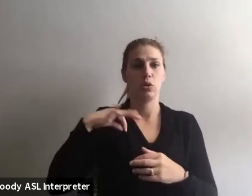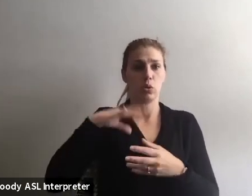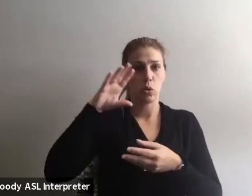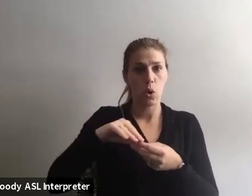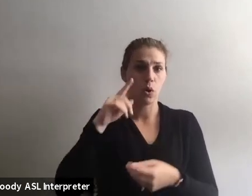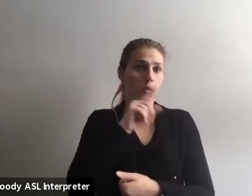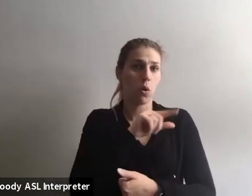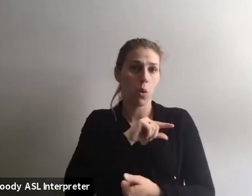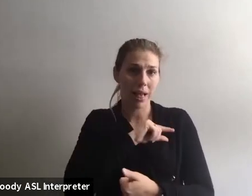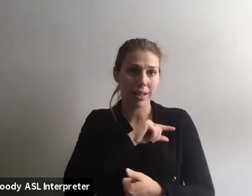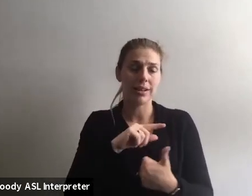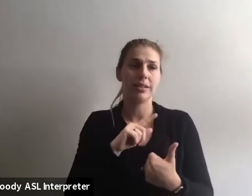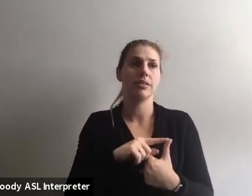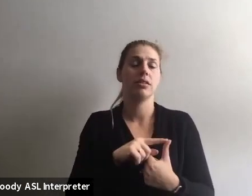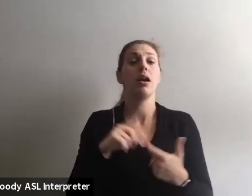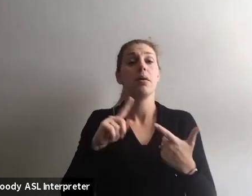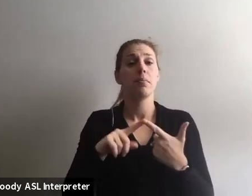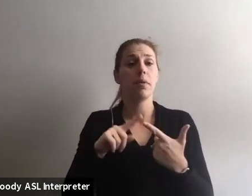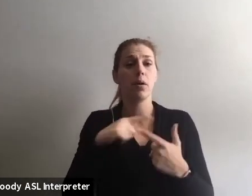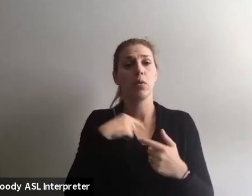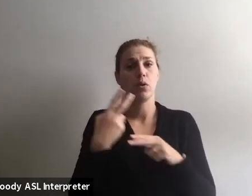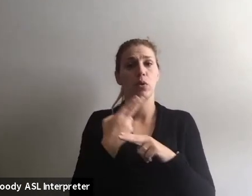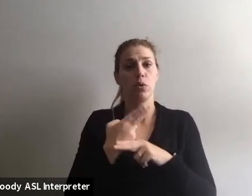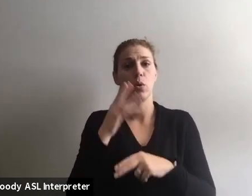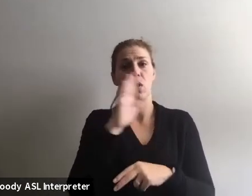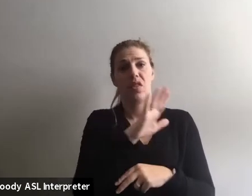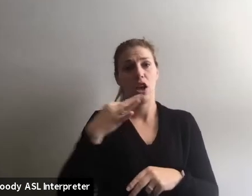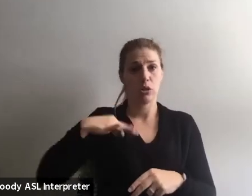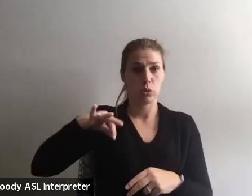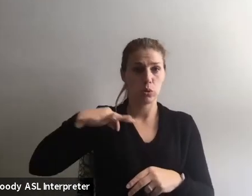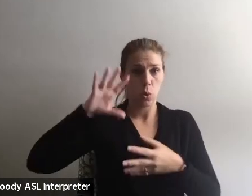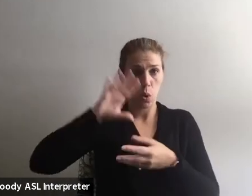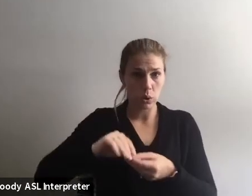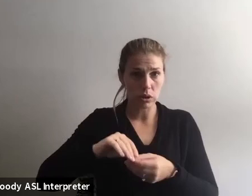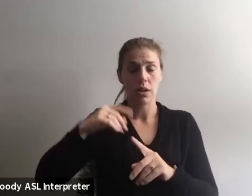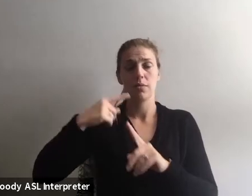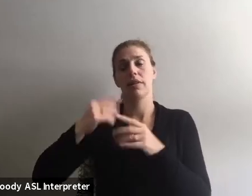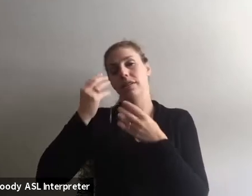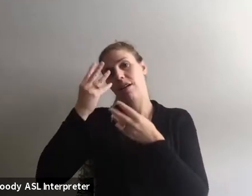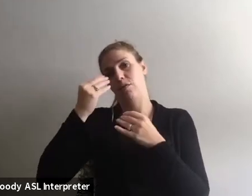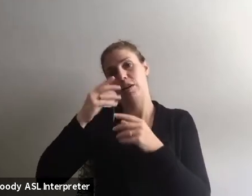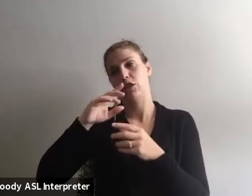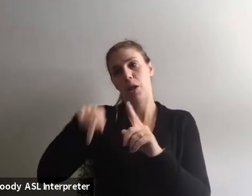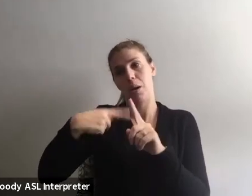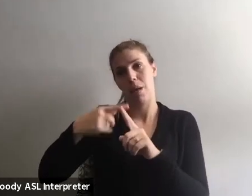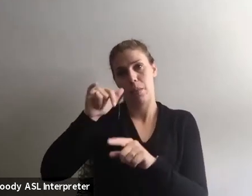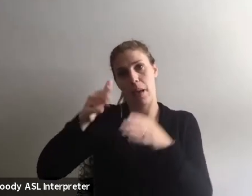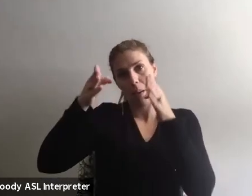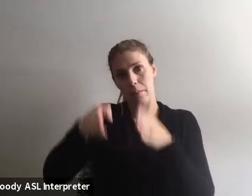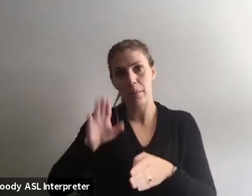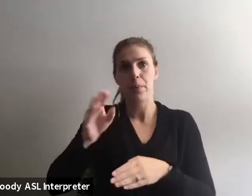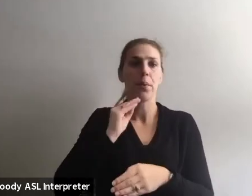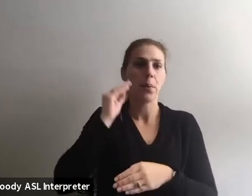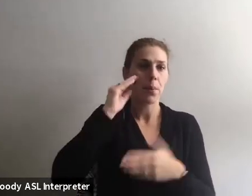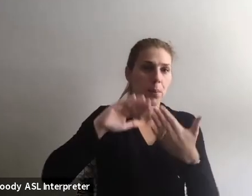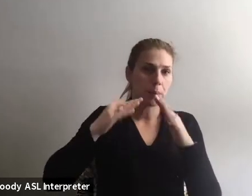quality. Um, but we also used their, their scores and the information about the applicant provided about their hometown,